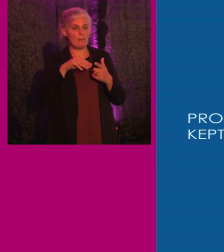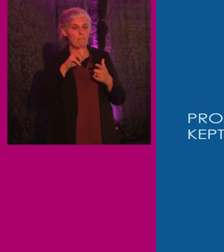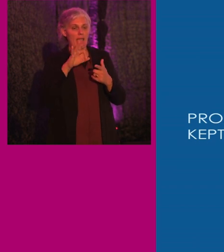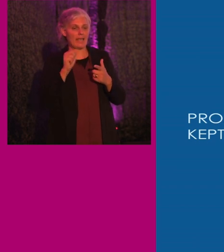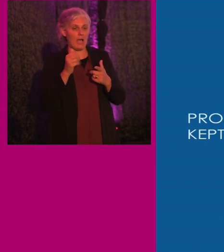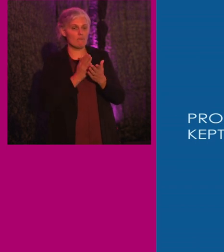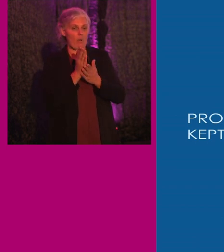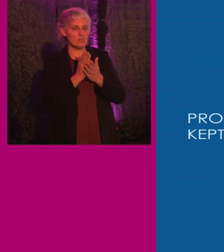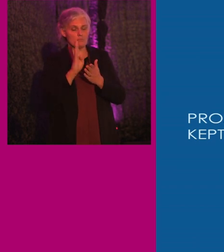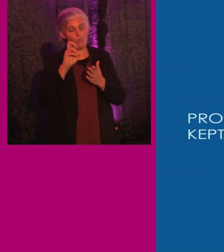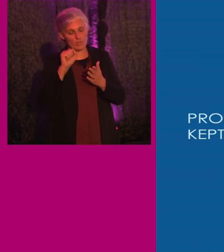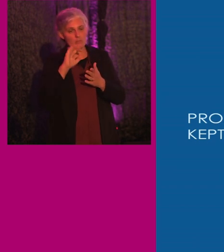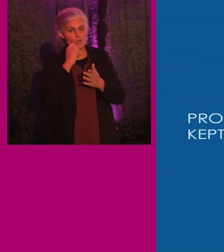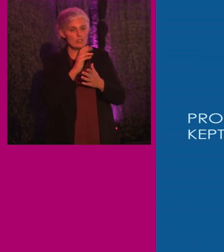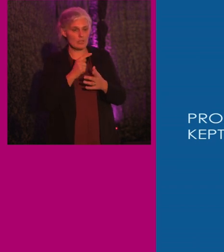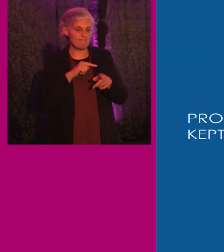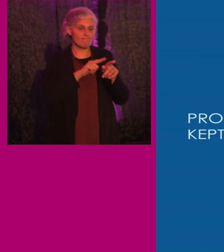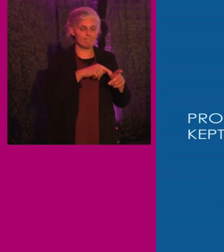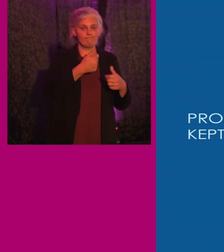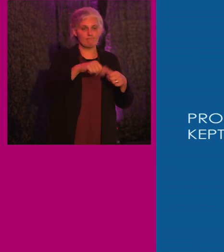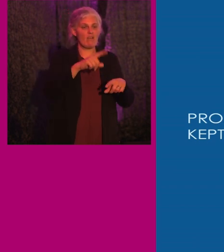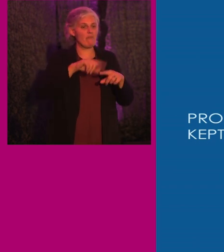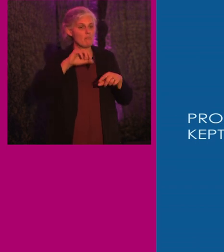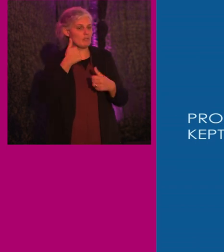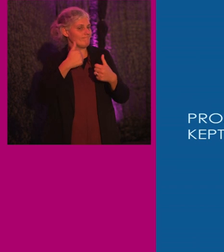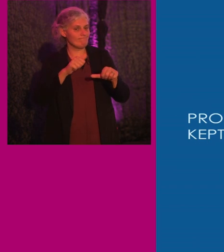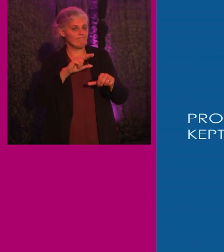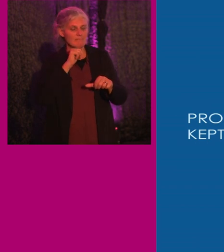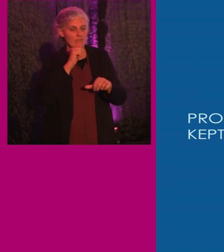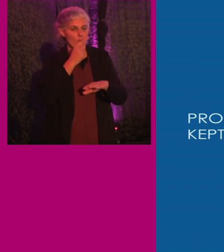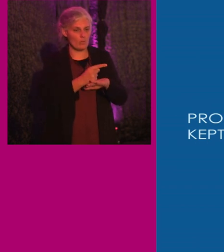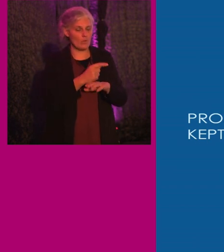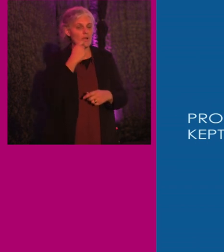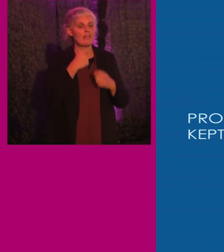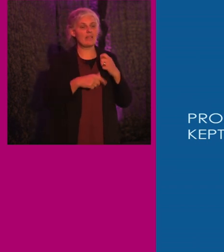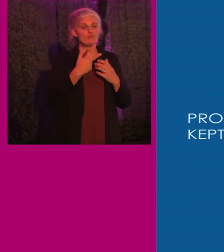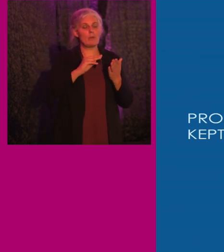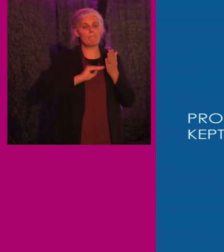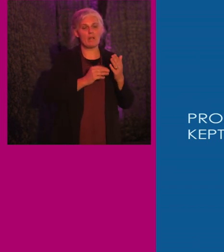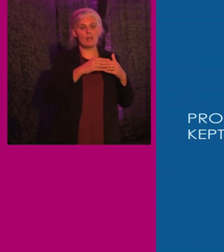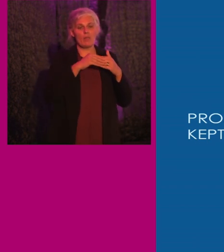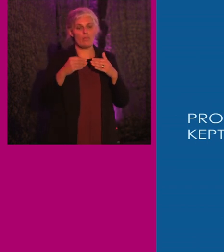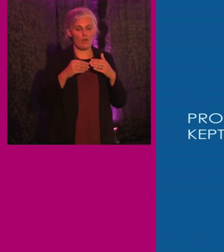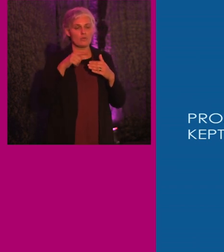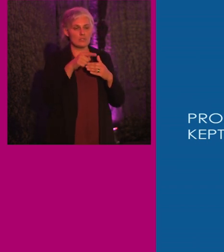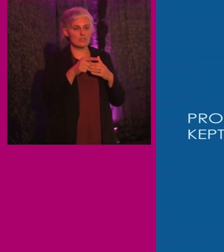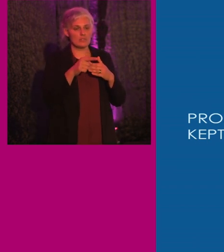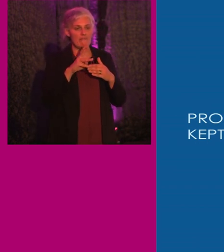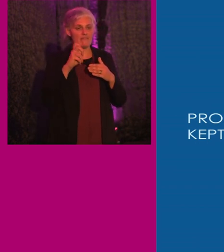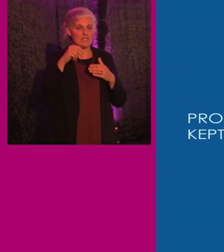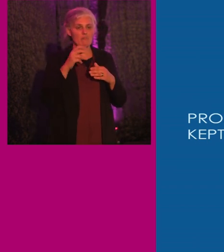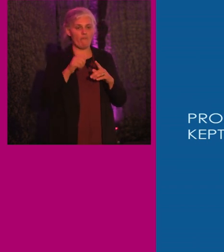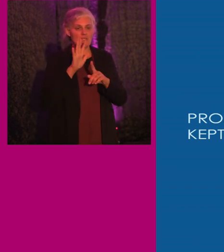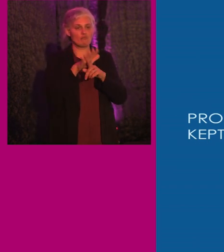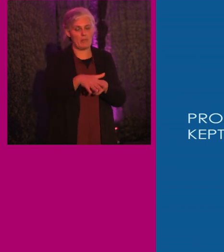-compliance. Since 2016, Greyhound has paid over $3 million to compensate victims of discrimination.